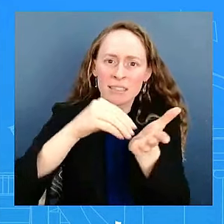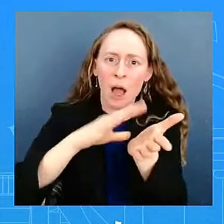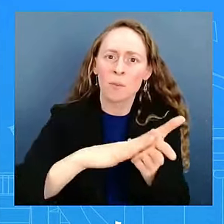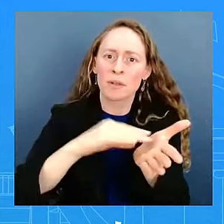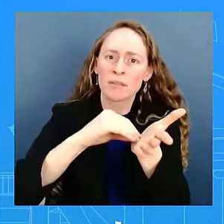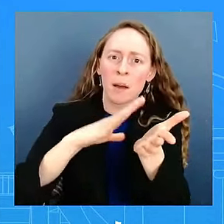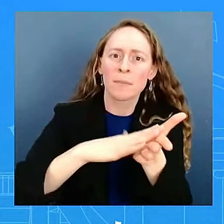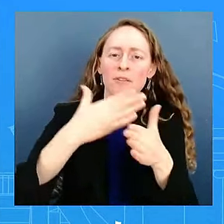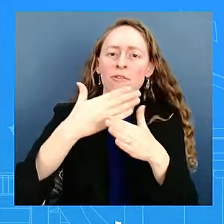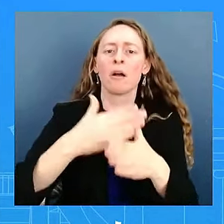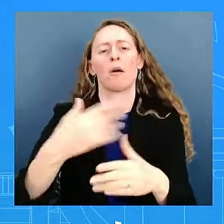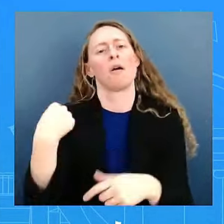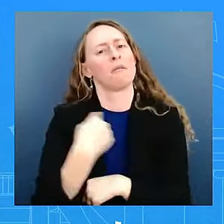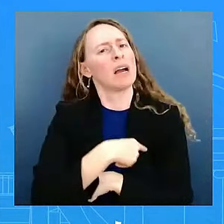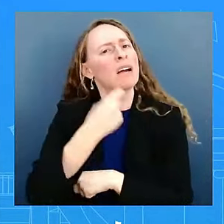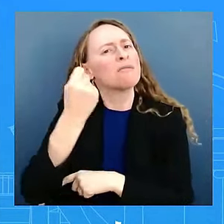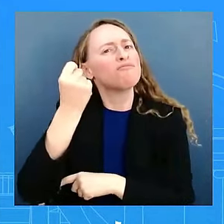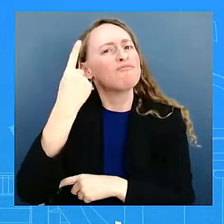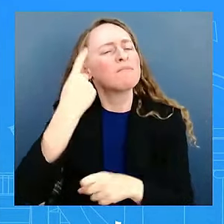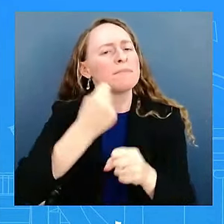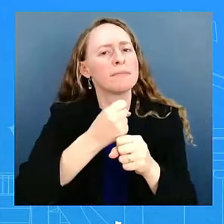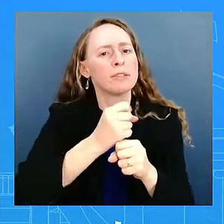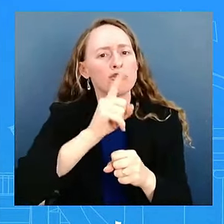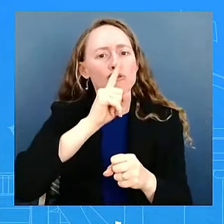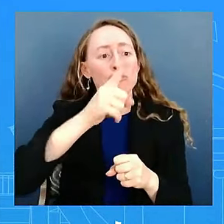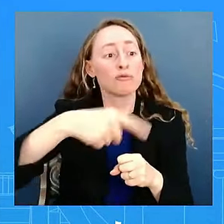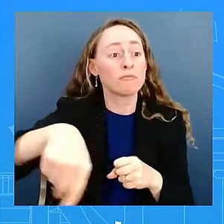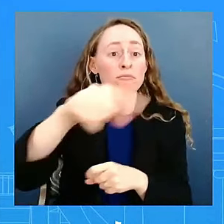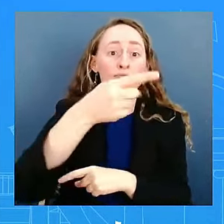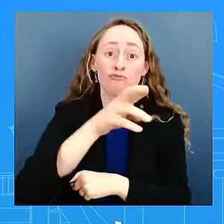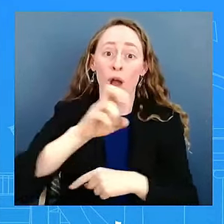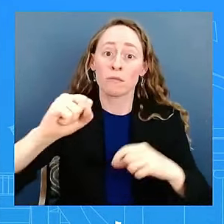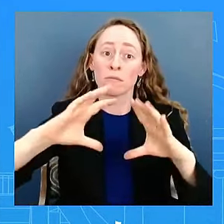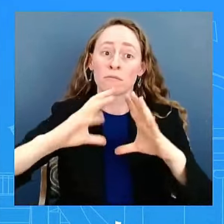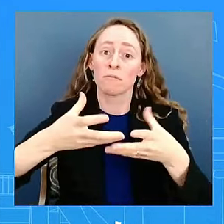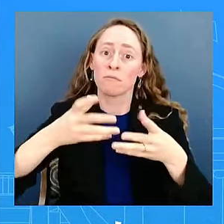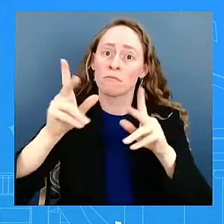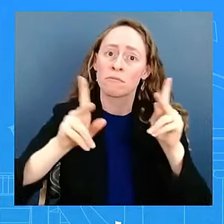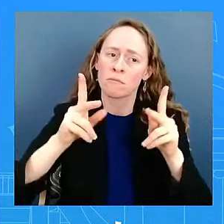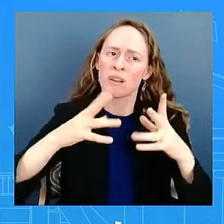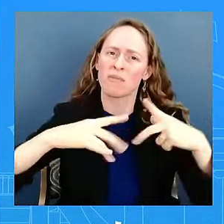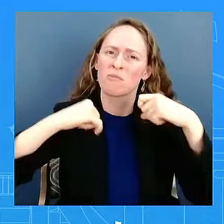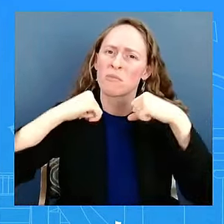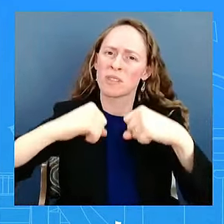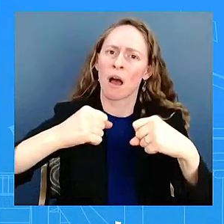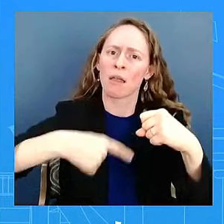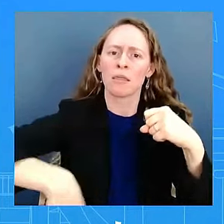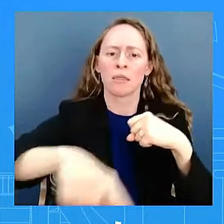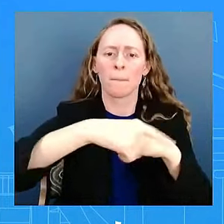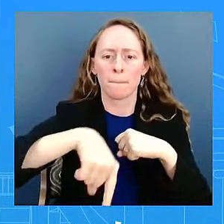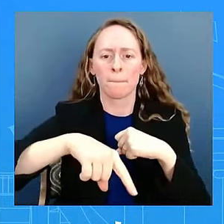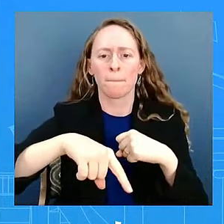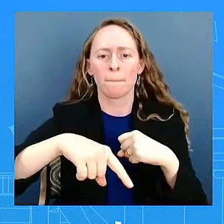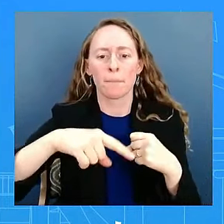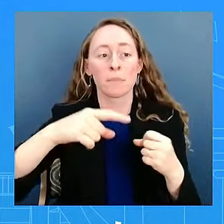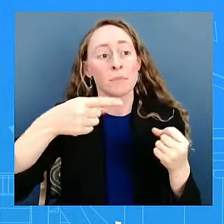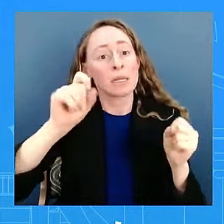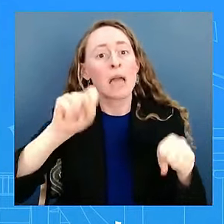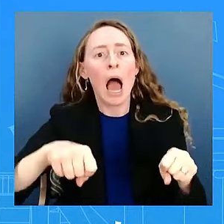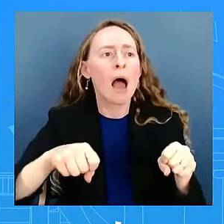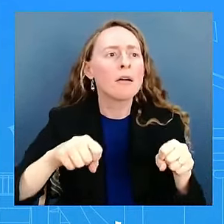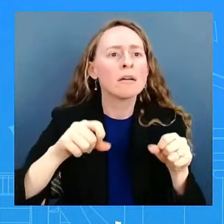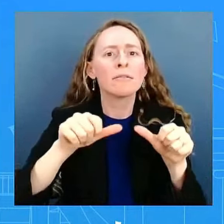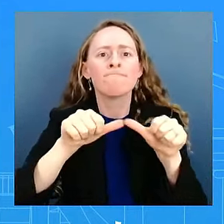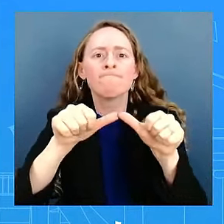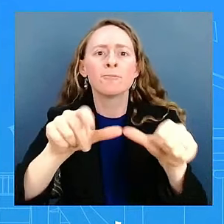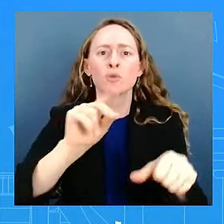or so, that press freedoms are observed and recognized and respected and that reporters are allowed to do their job, and that includes covering the war in Gaza. But